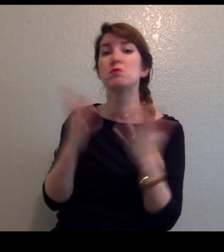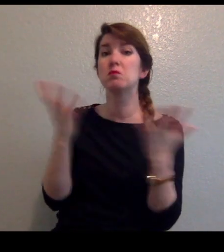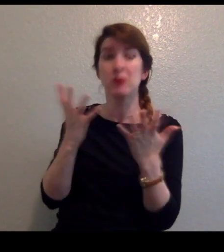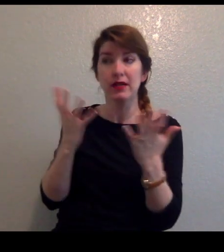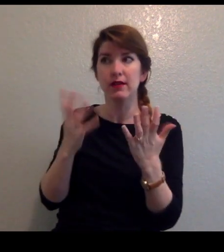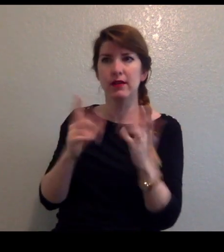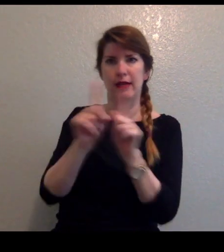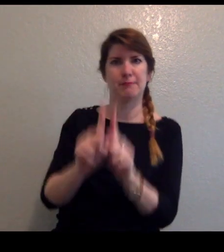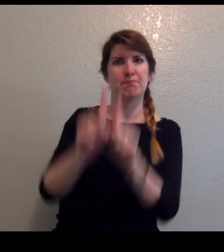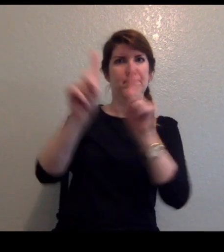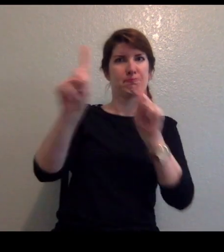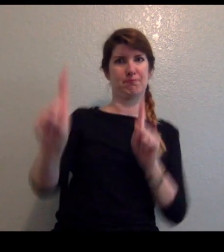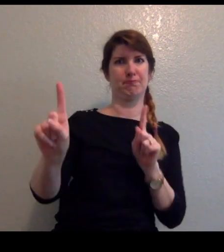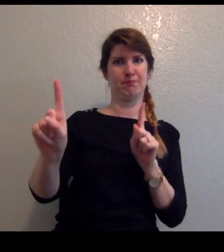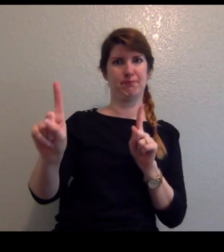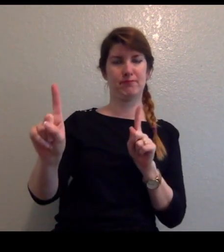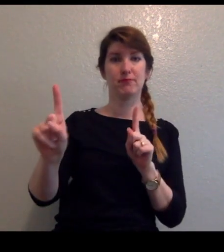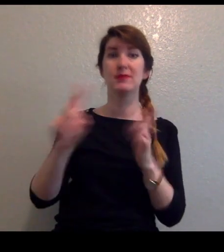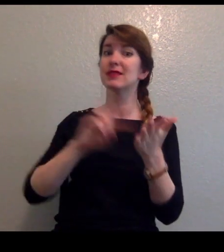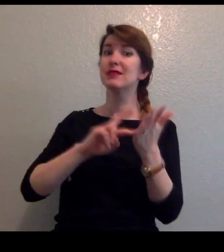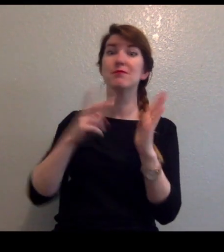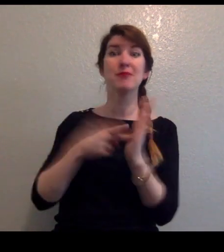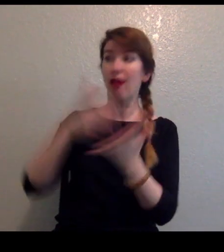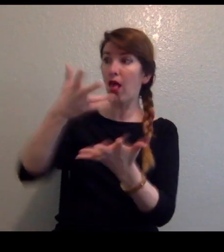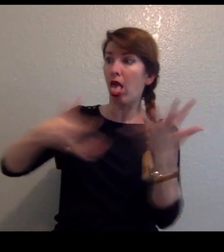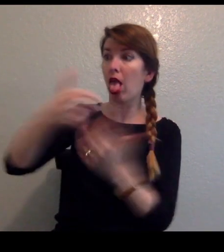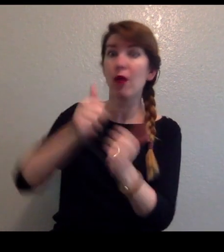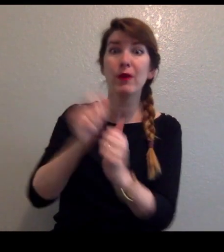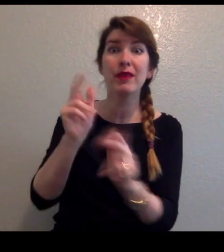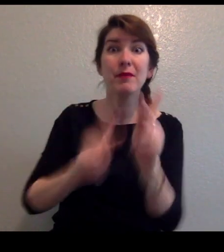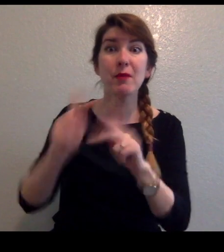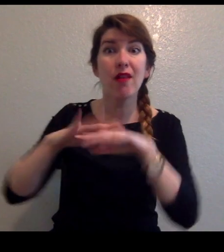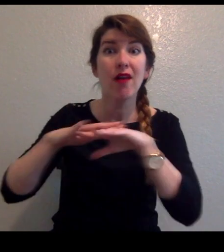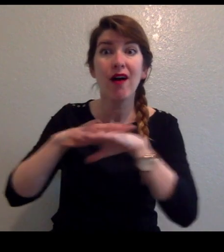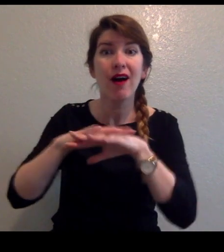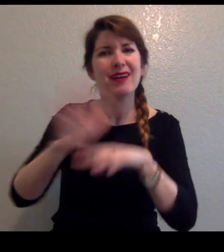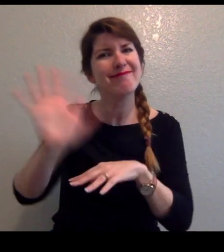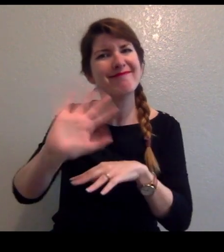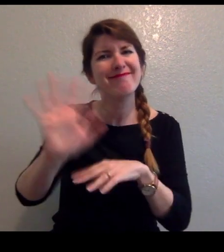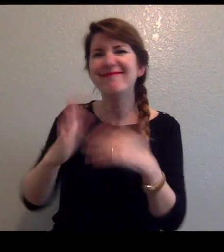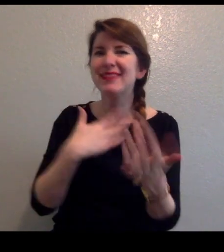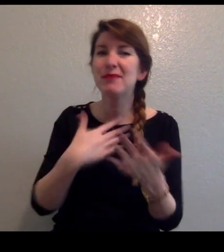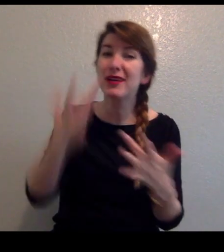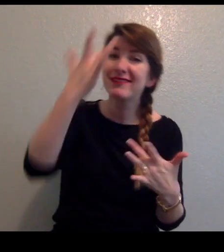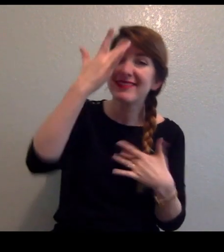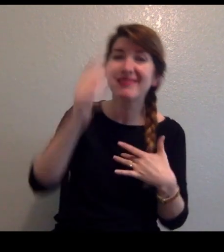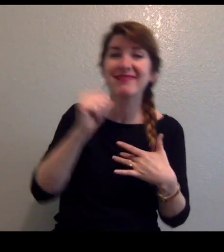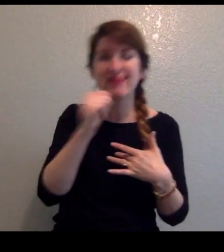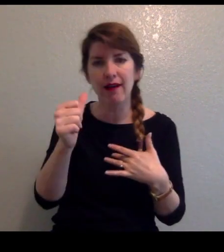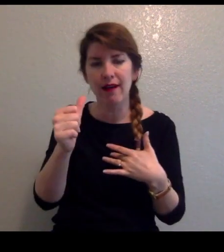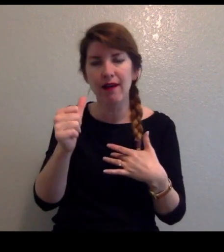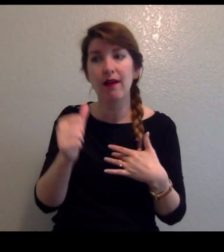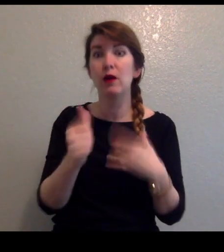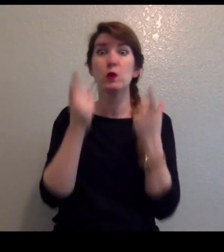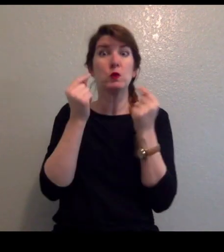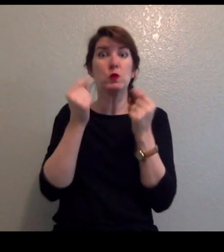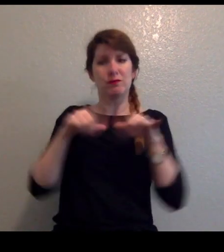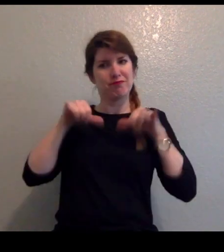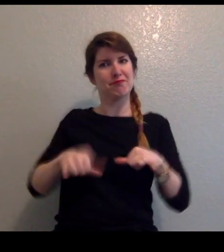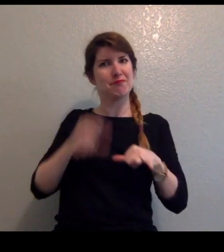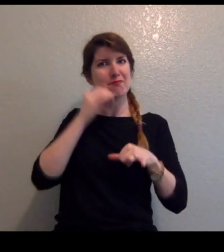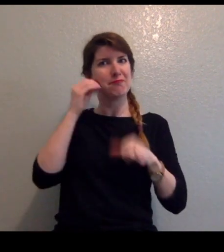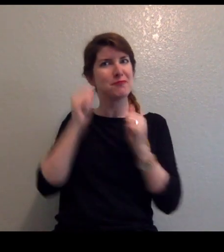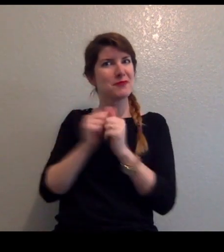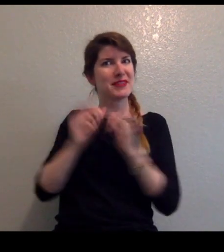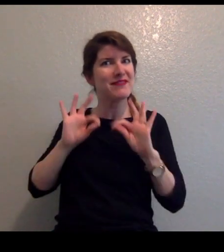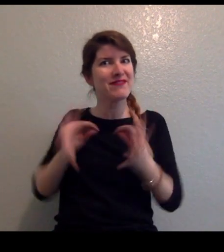contact with other people, even if you're not sick. Hang out at home with your family, and keep up with your friends online. That gives the